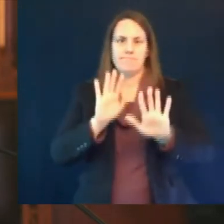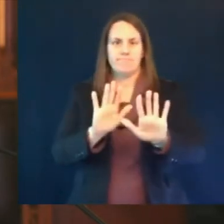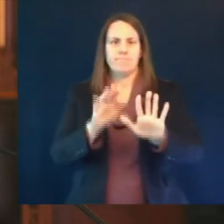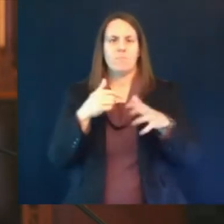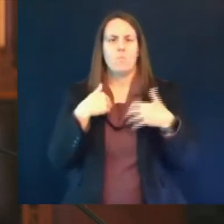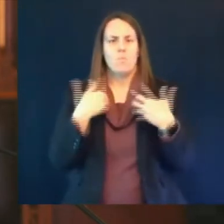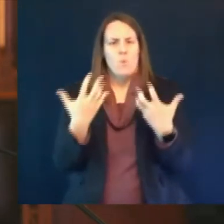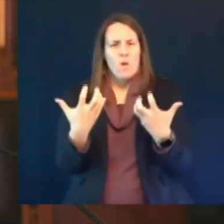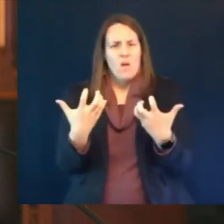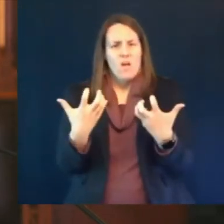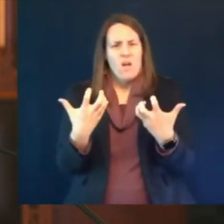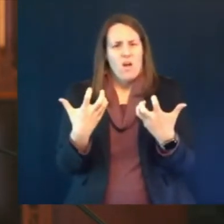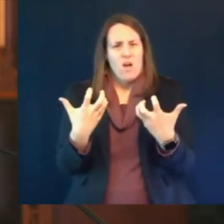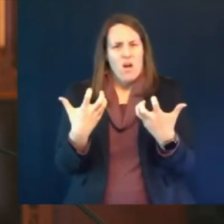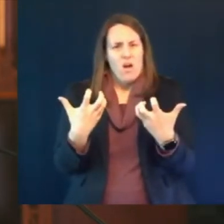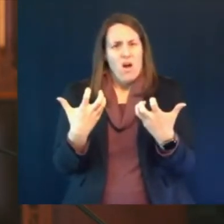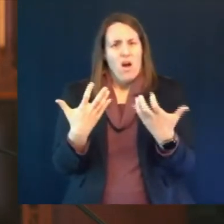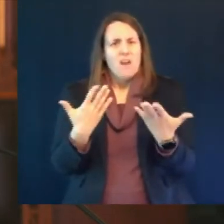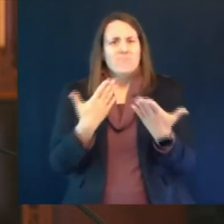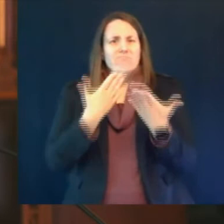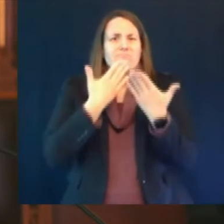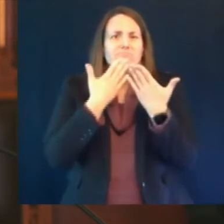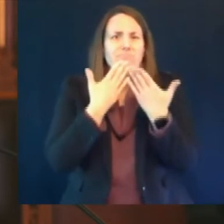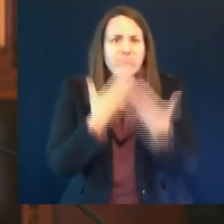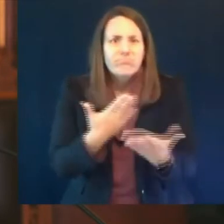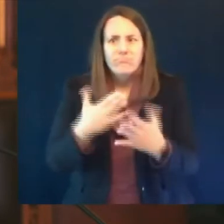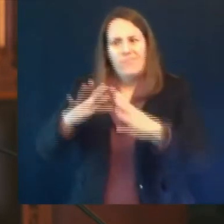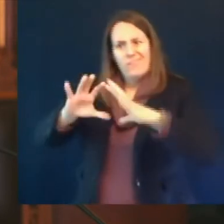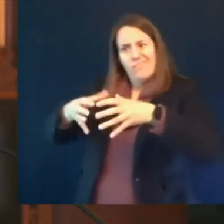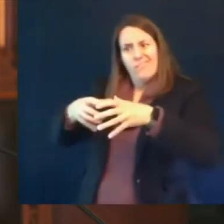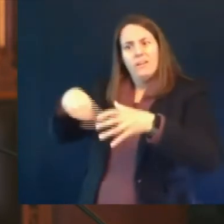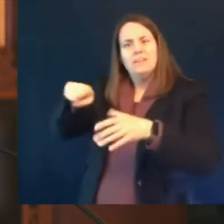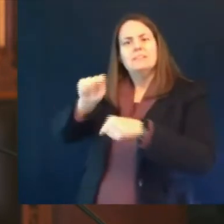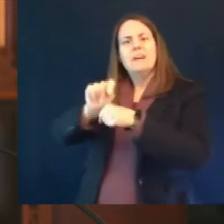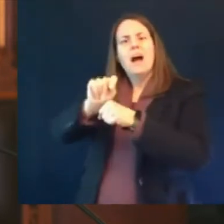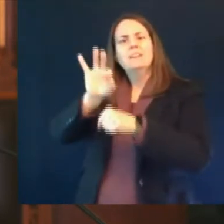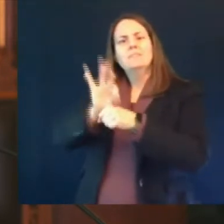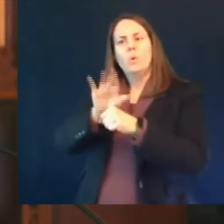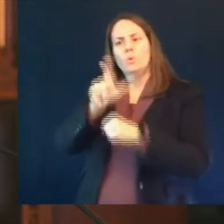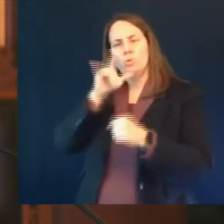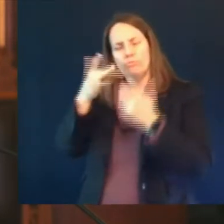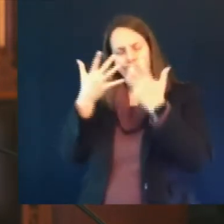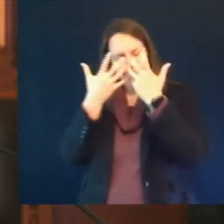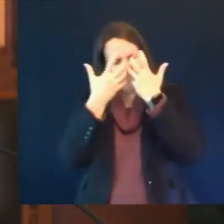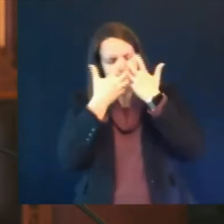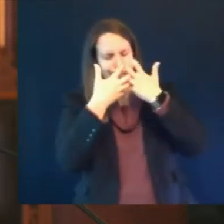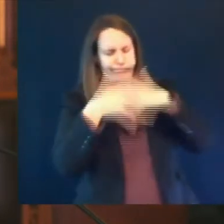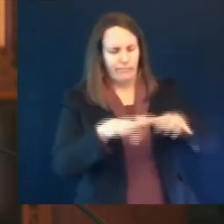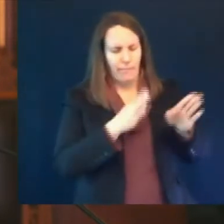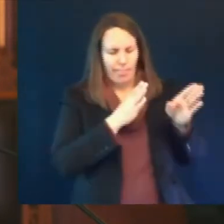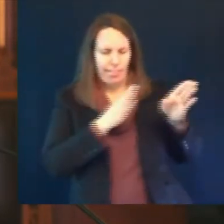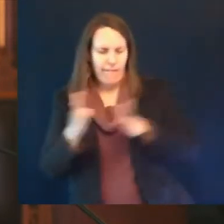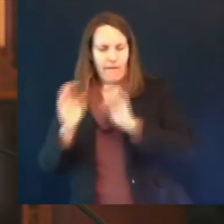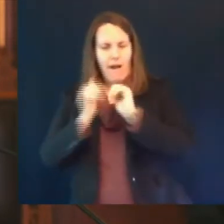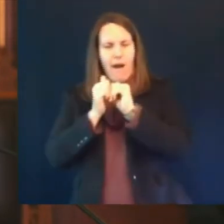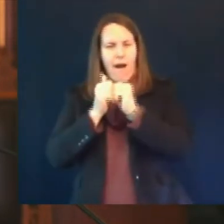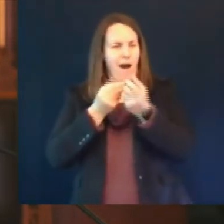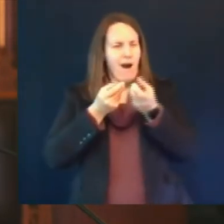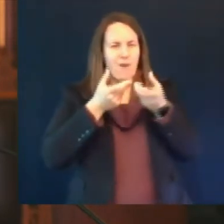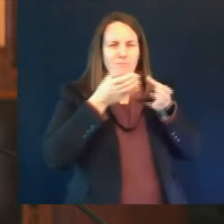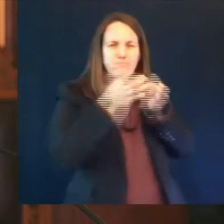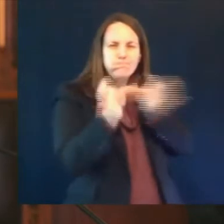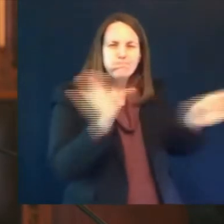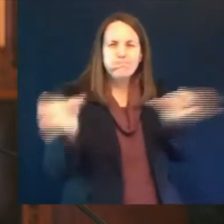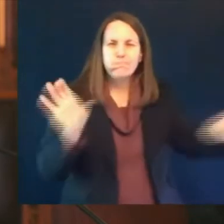they have done is make sure that you can get pfizer vaccine to every community in this state we